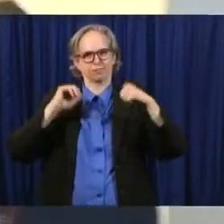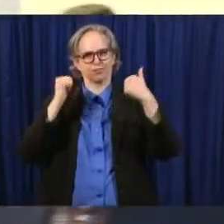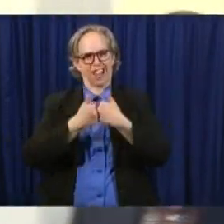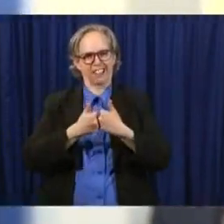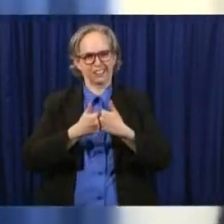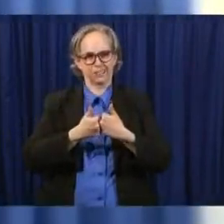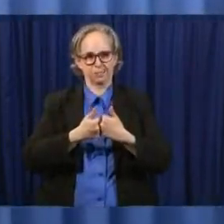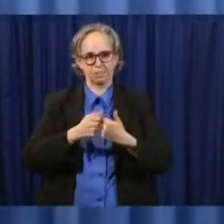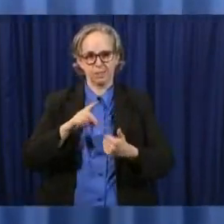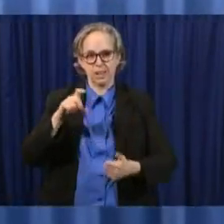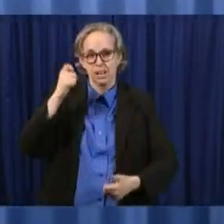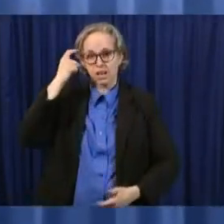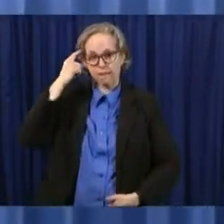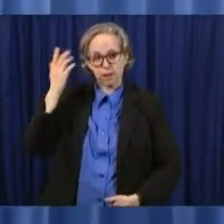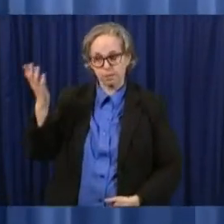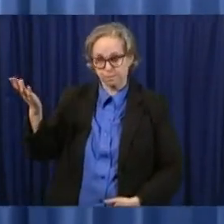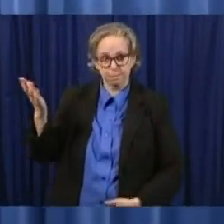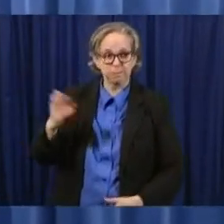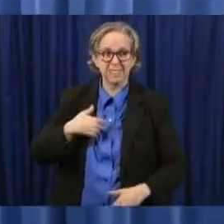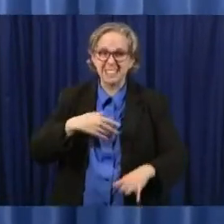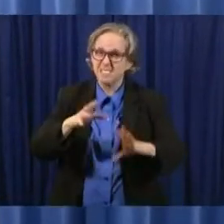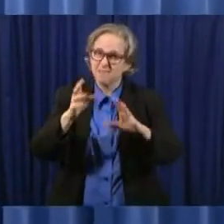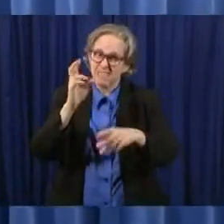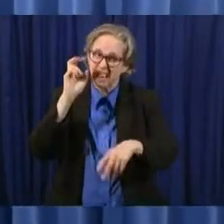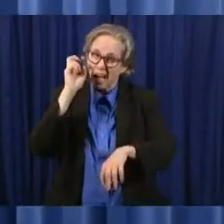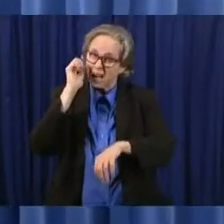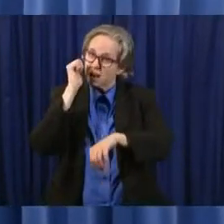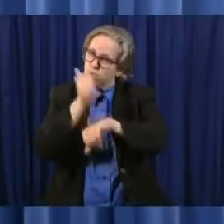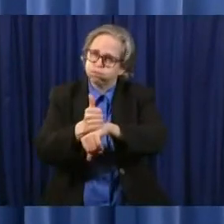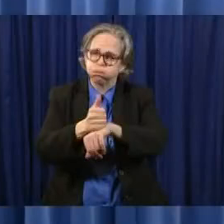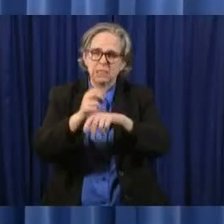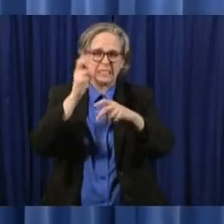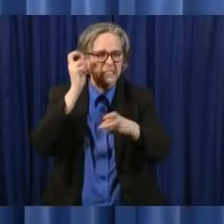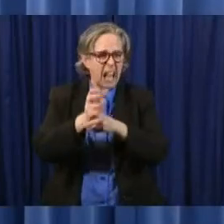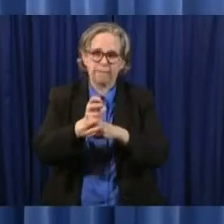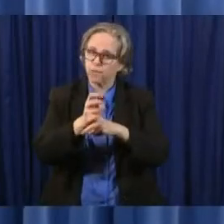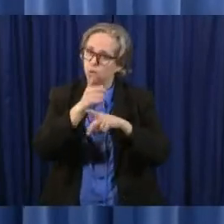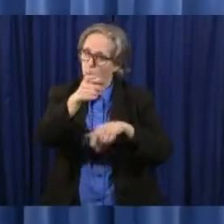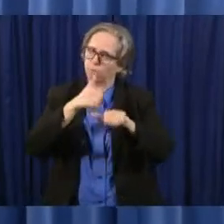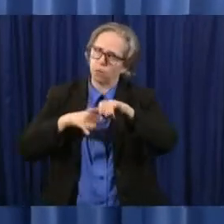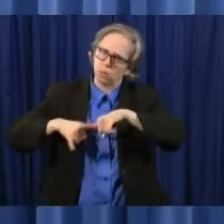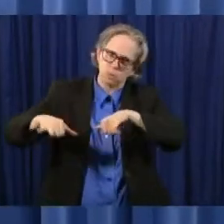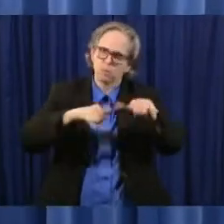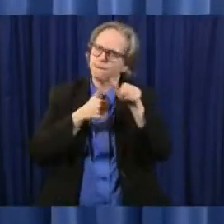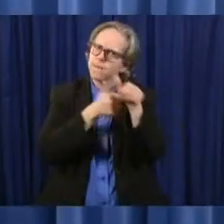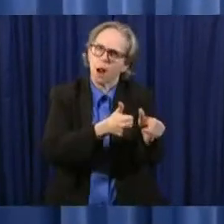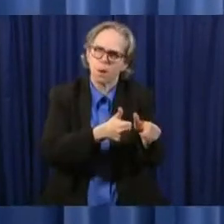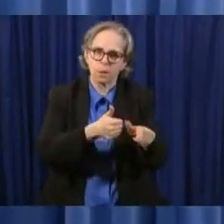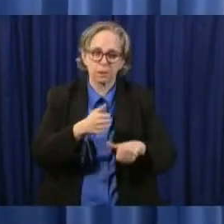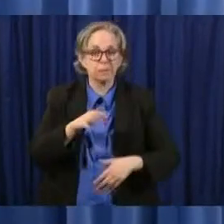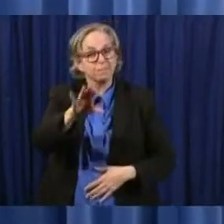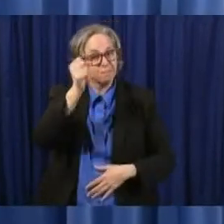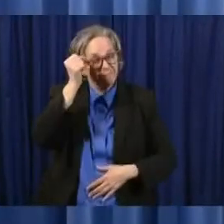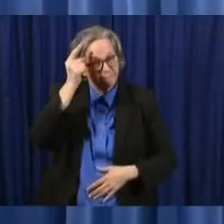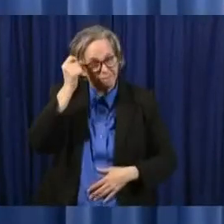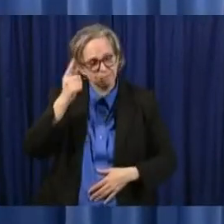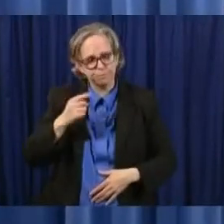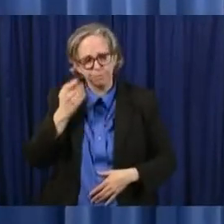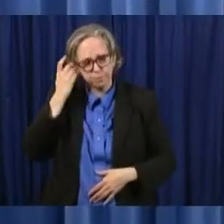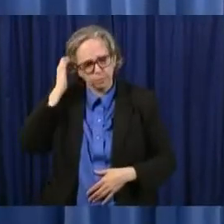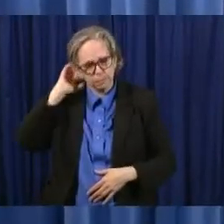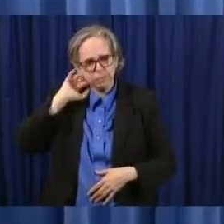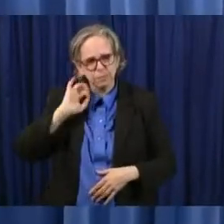very tough standards that they have to follow but in in addition to that as lieutenant governor said